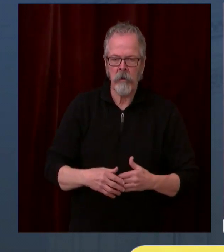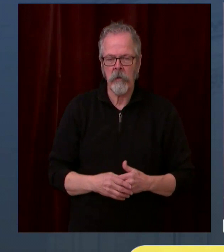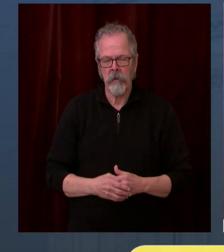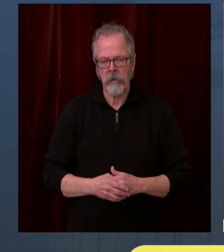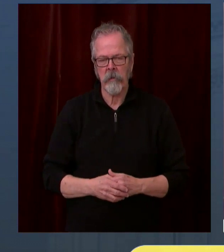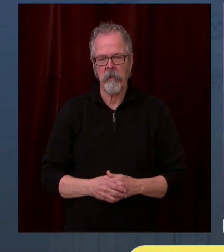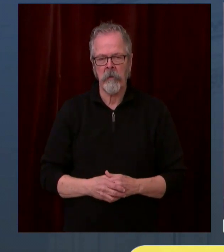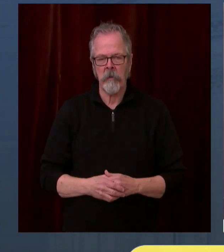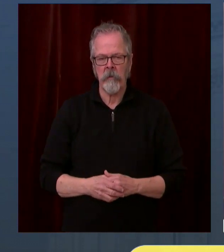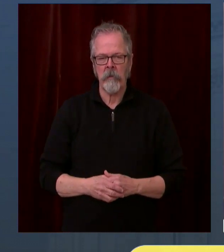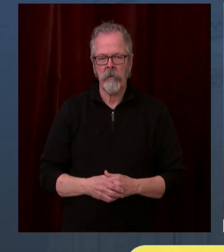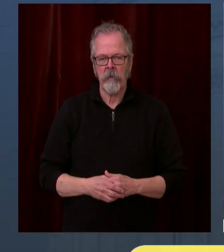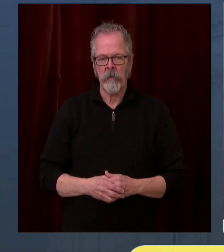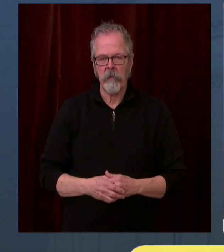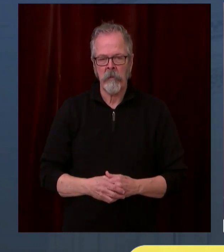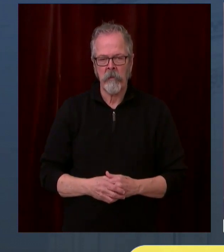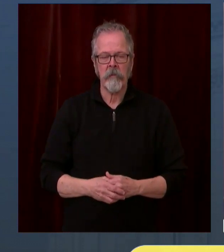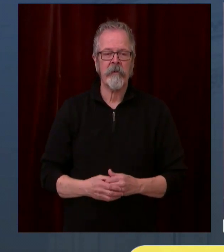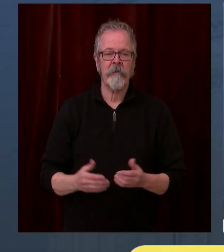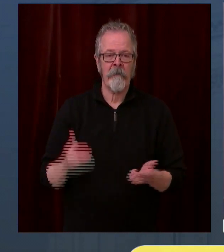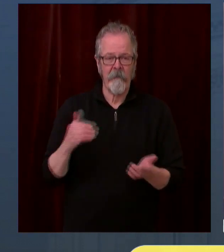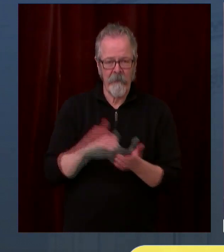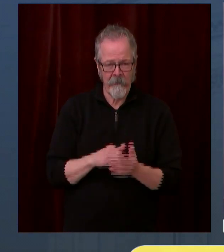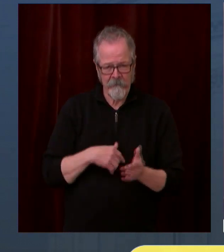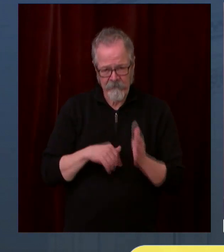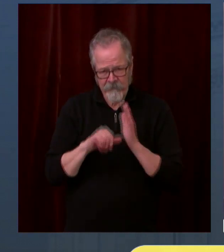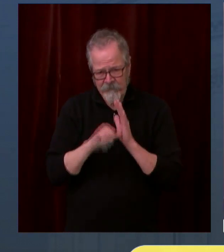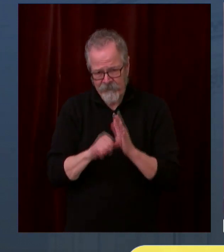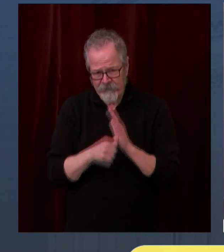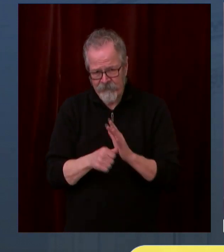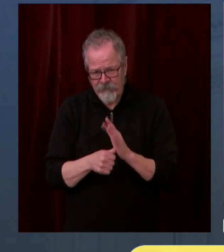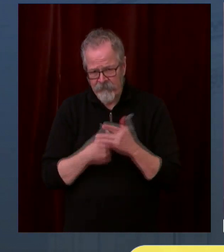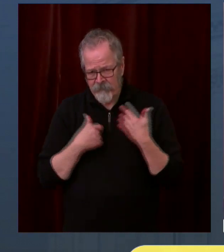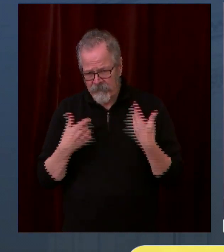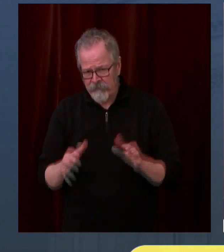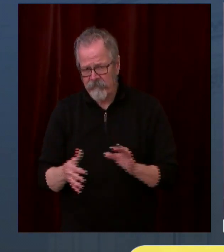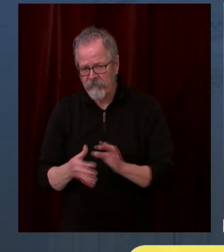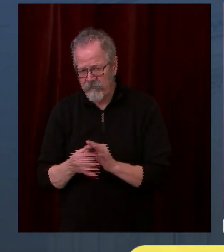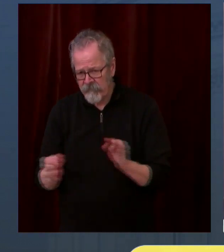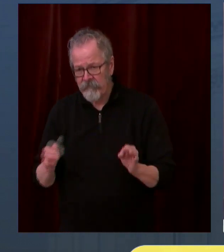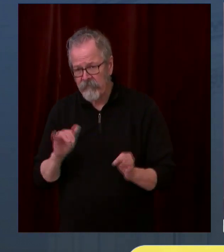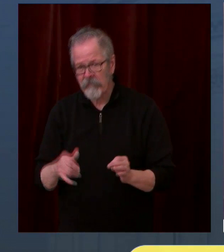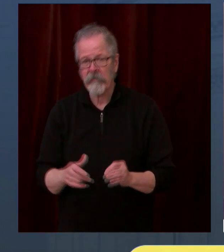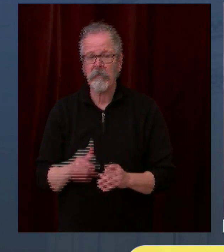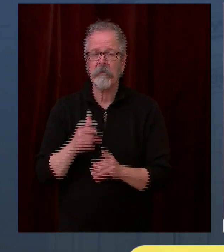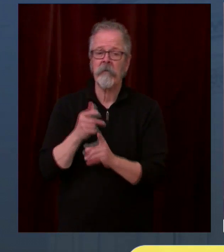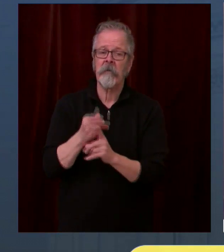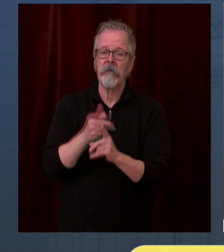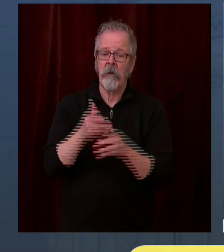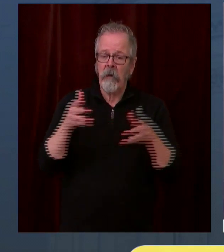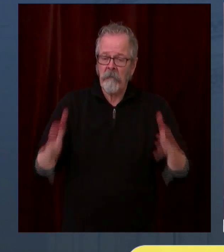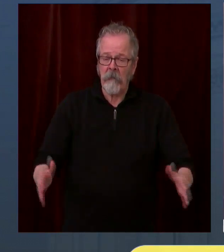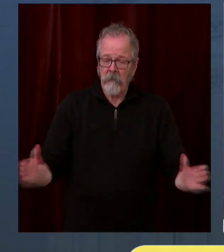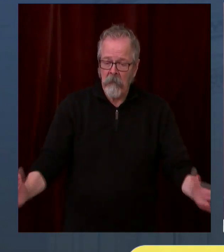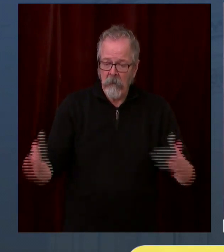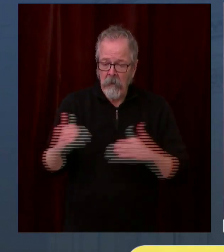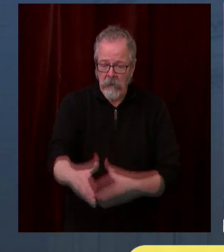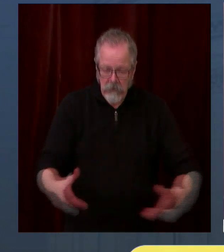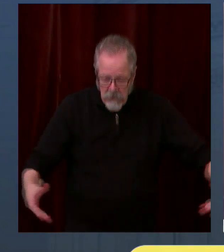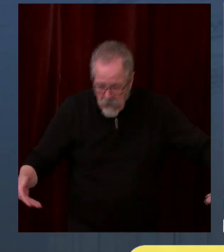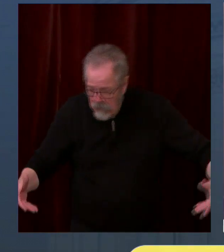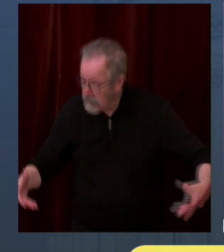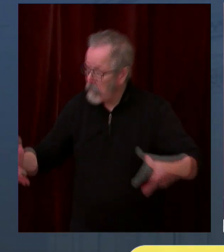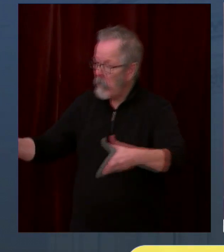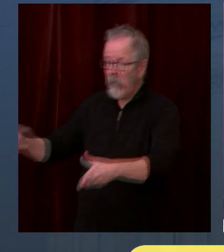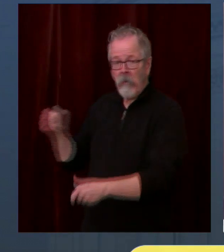Washingtonians as possible. A vaccine delivered into the arms of a Washingtonian is better than being left on a shelf.